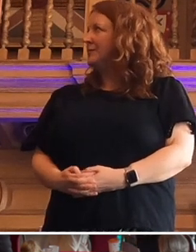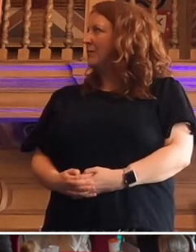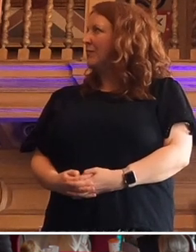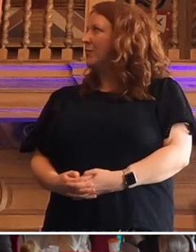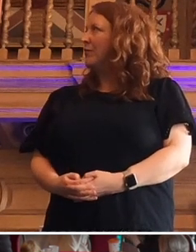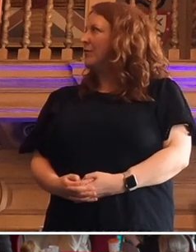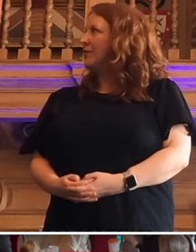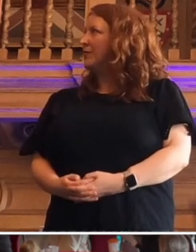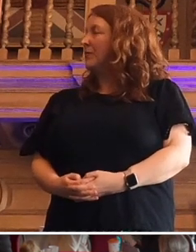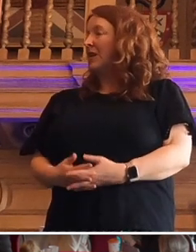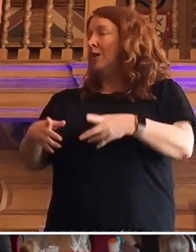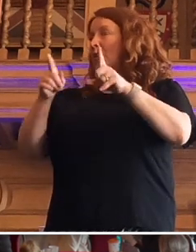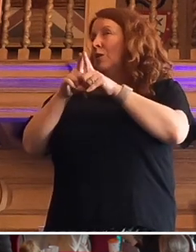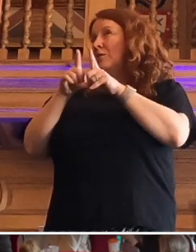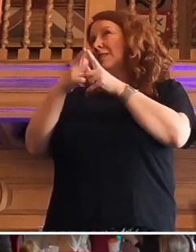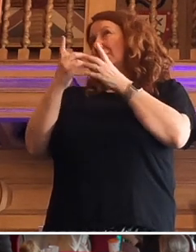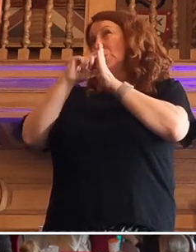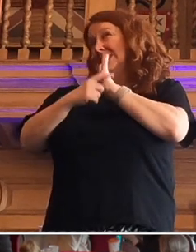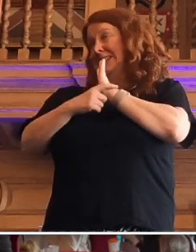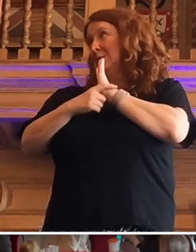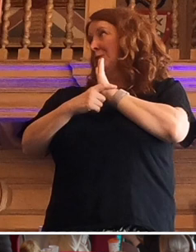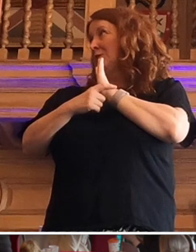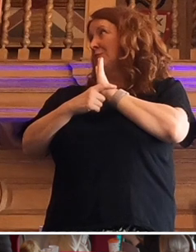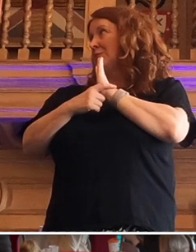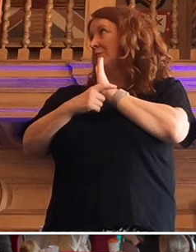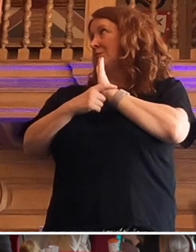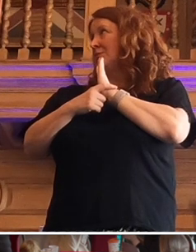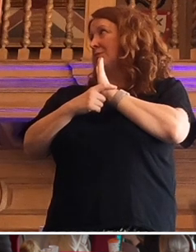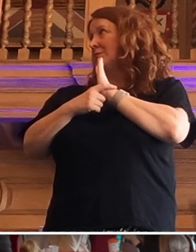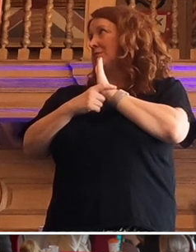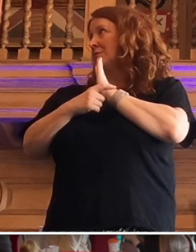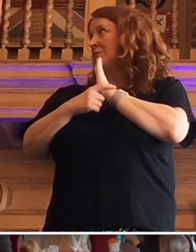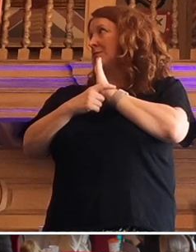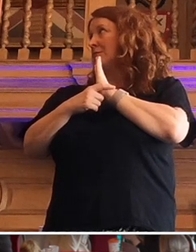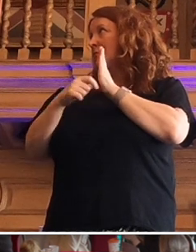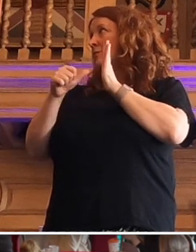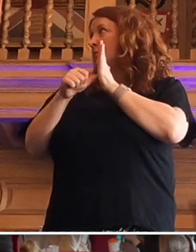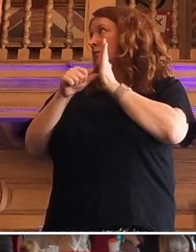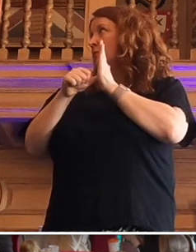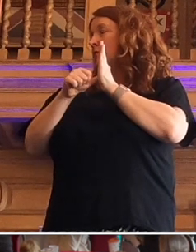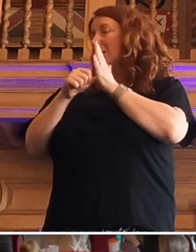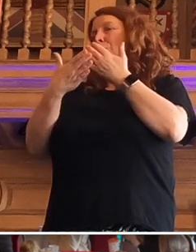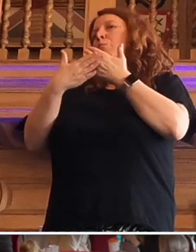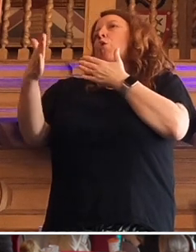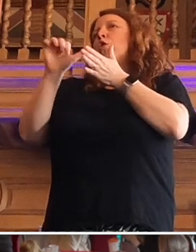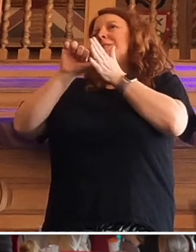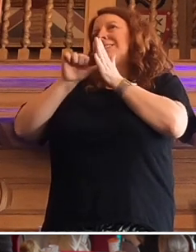And if you're disabled, each of the problems is more difficult.